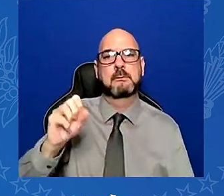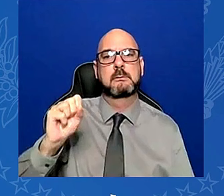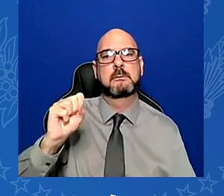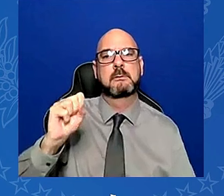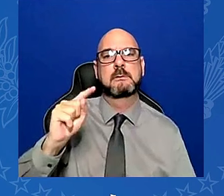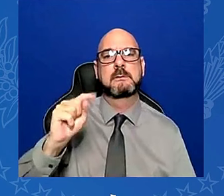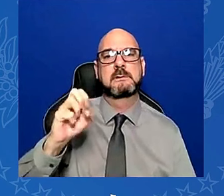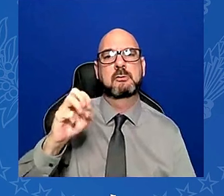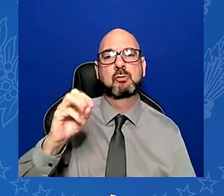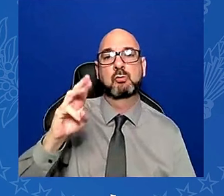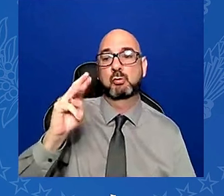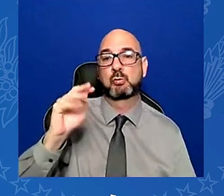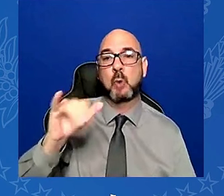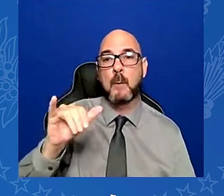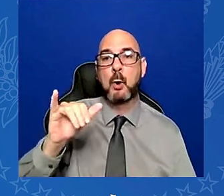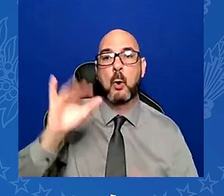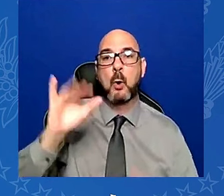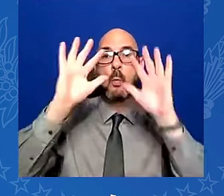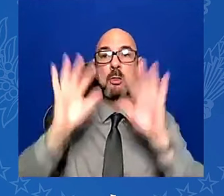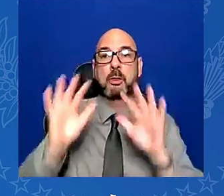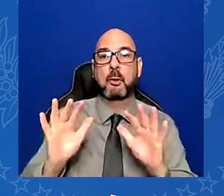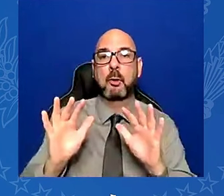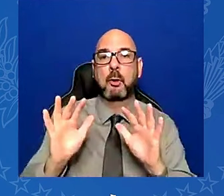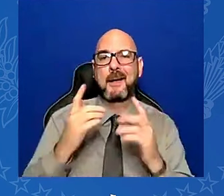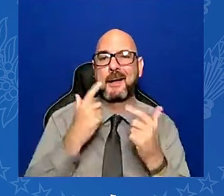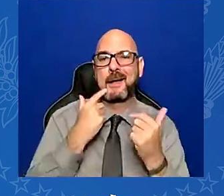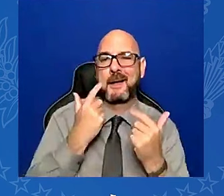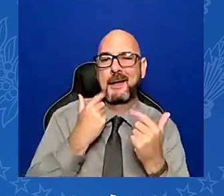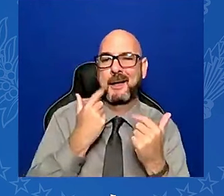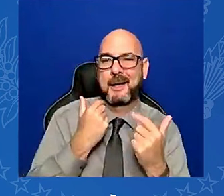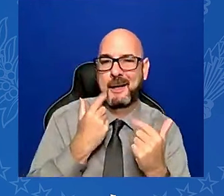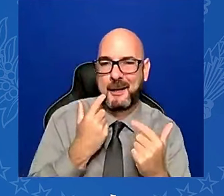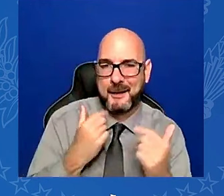Trump's so desperate, he started reading those Bibles he's selling.